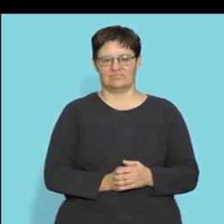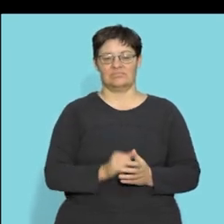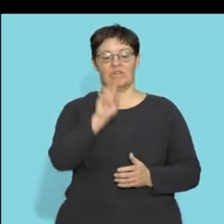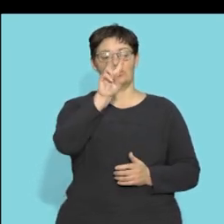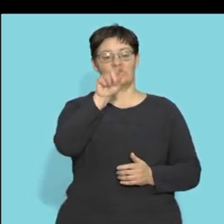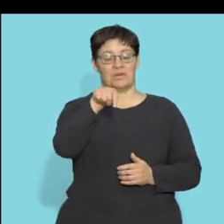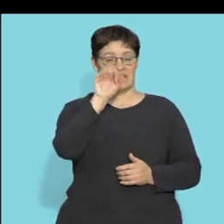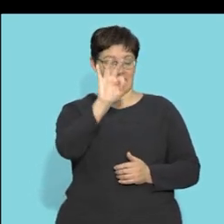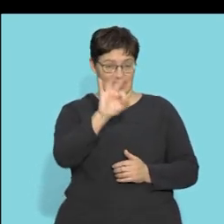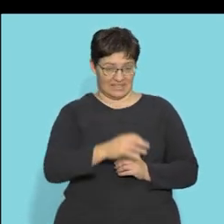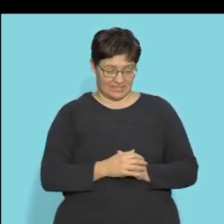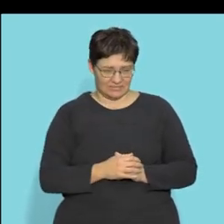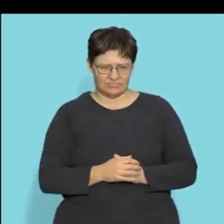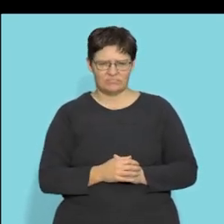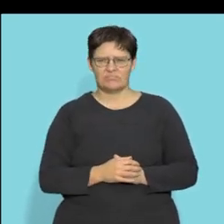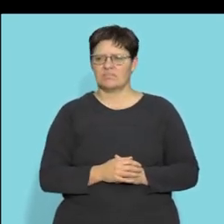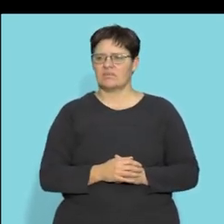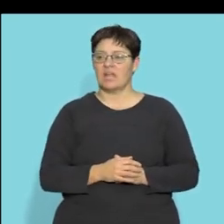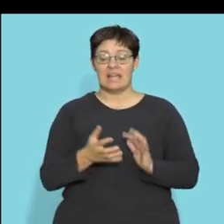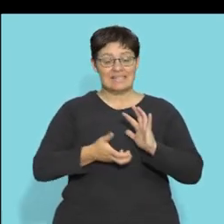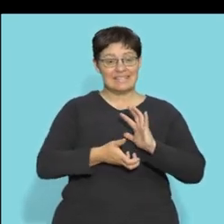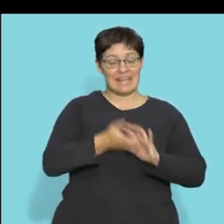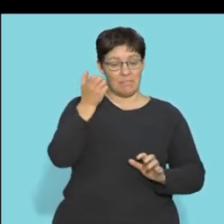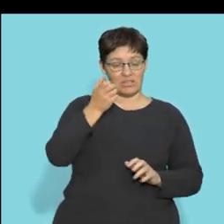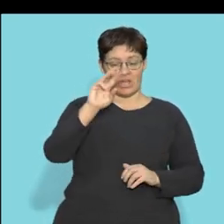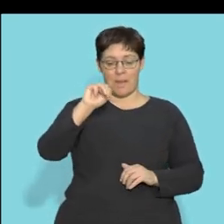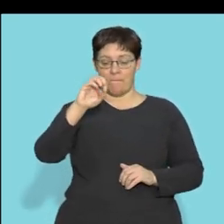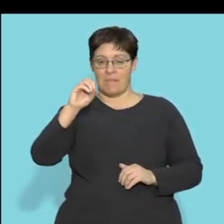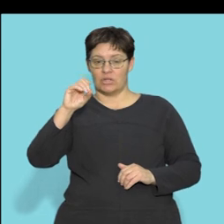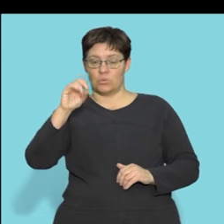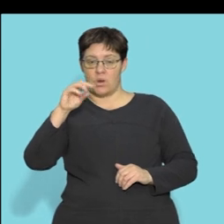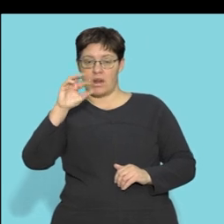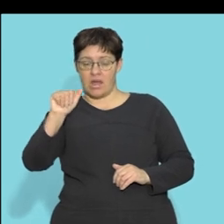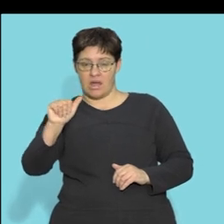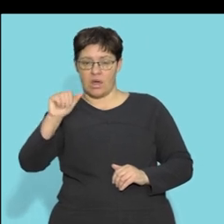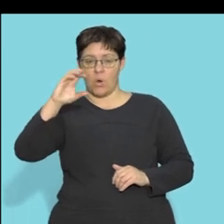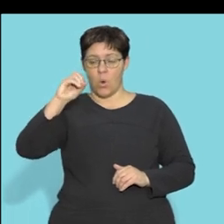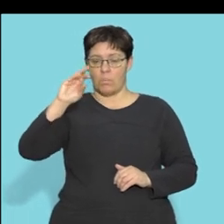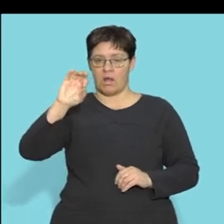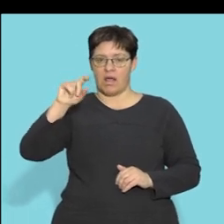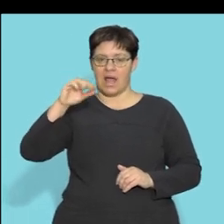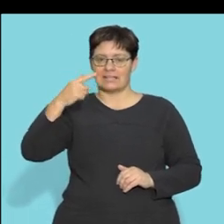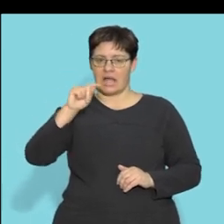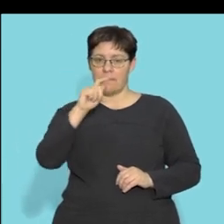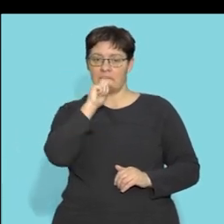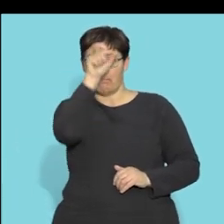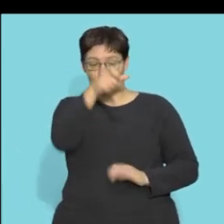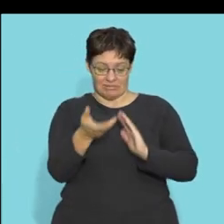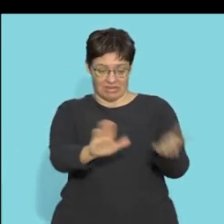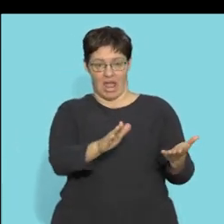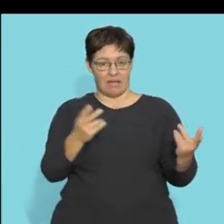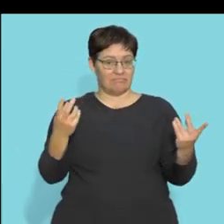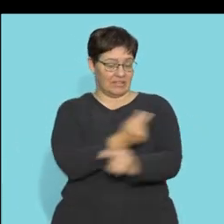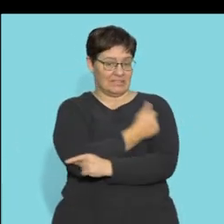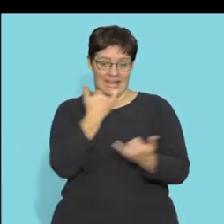question 2.3 why does damage to the medulla oblongata lead to instant death right so